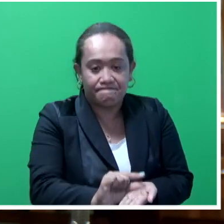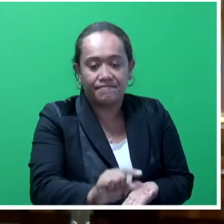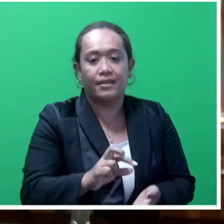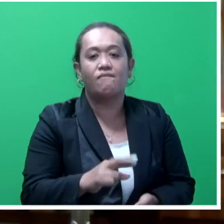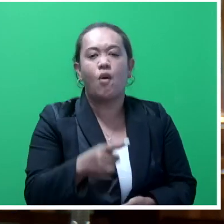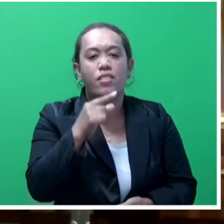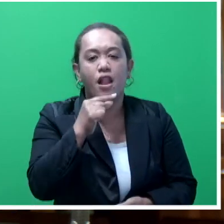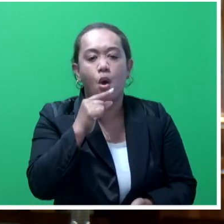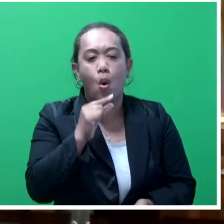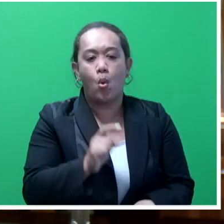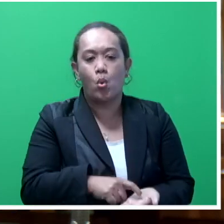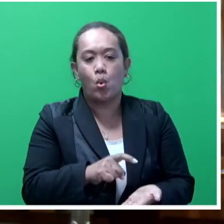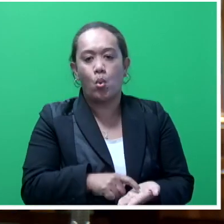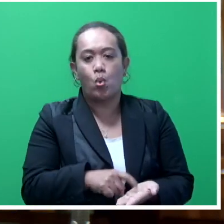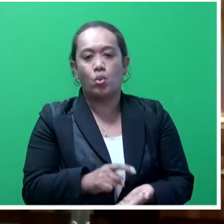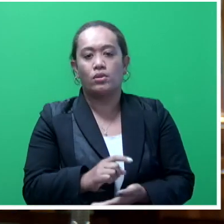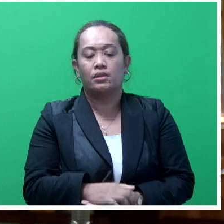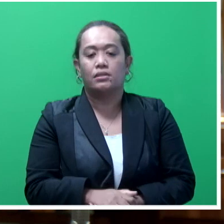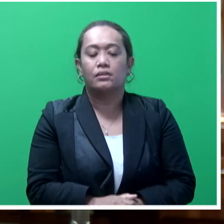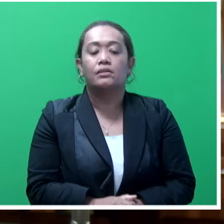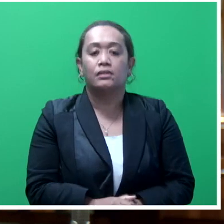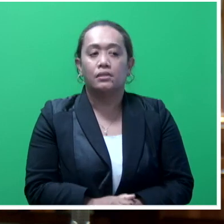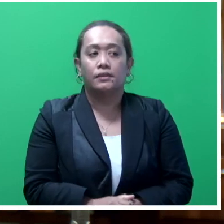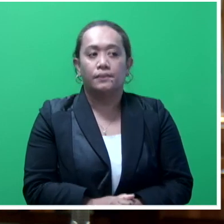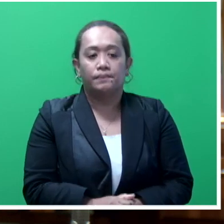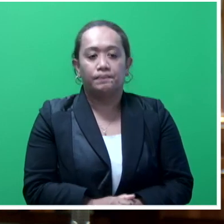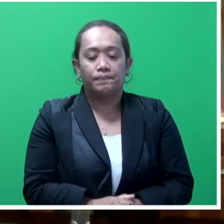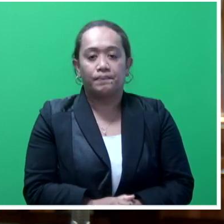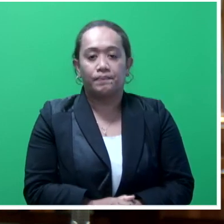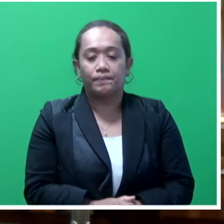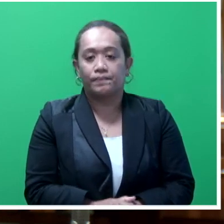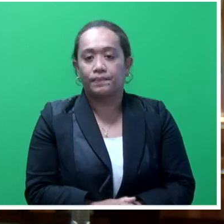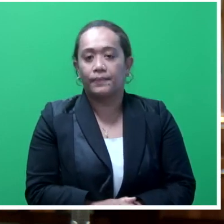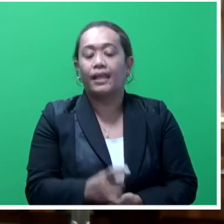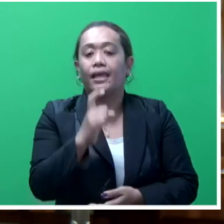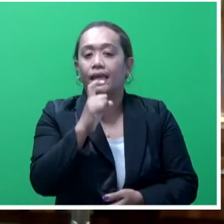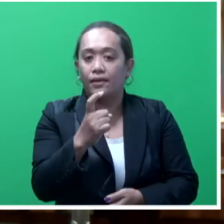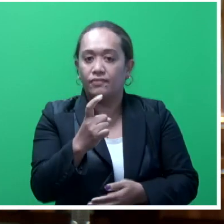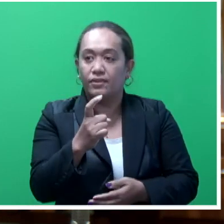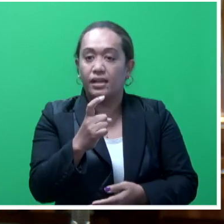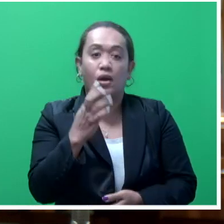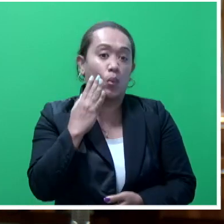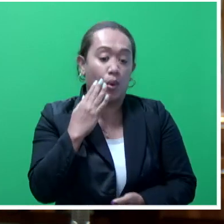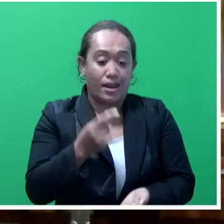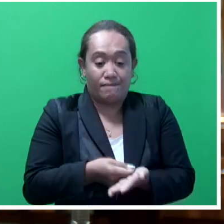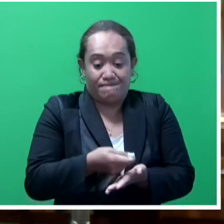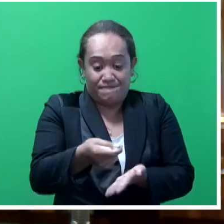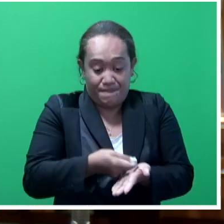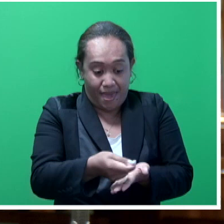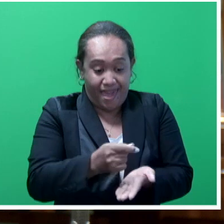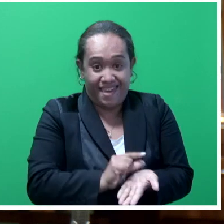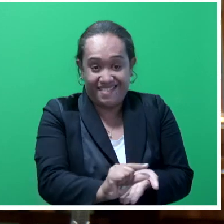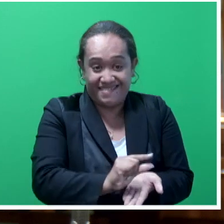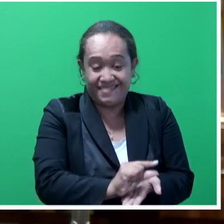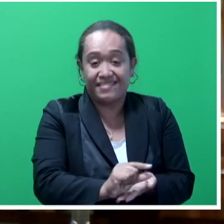the event that there is an eventuality that repayment has to be made, then the